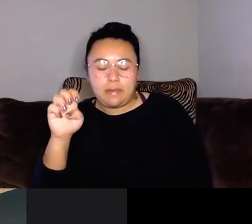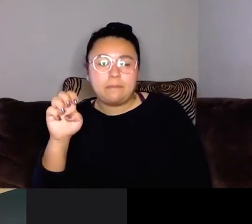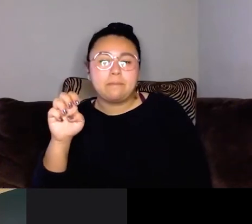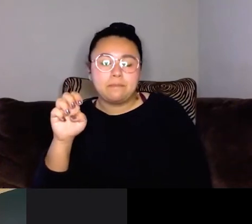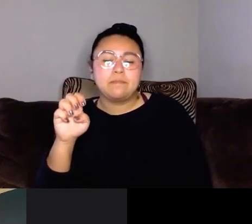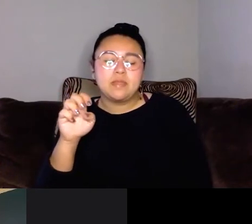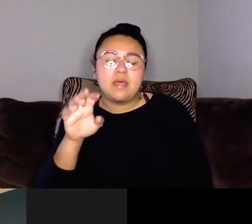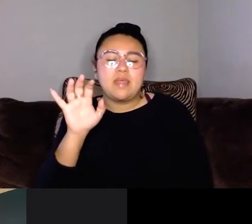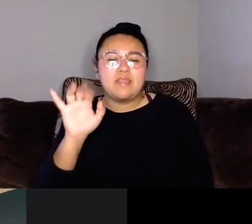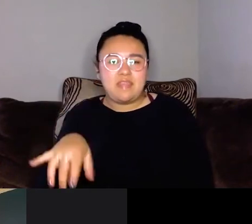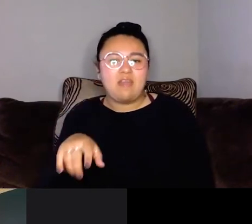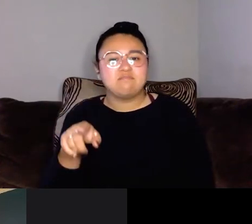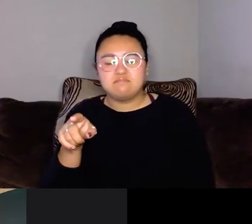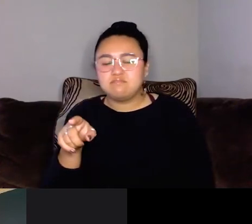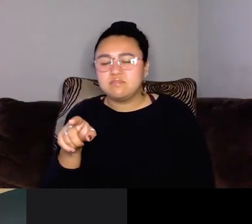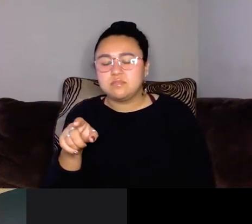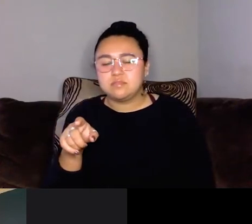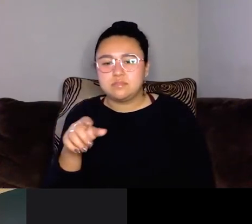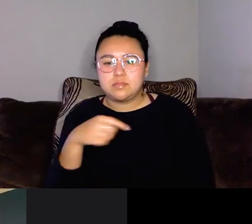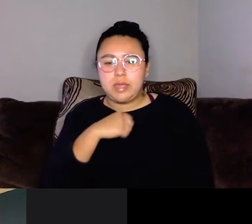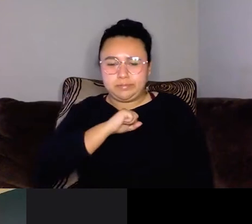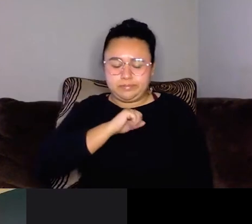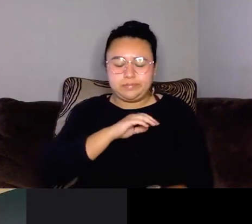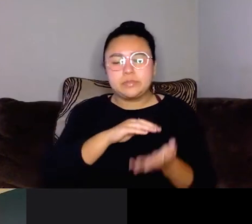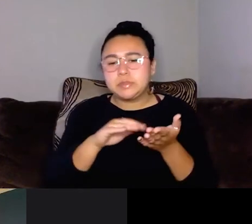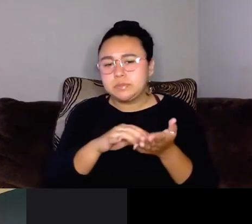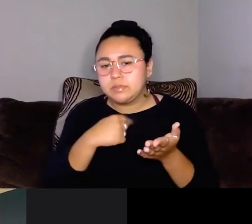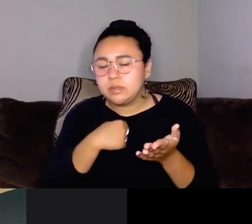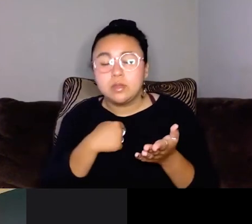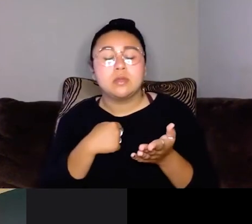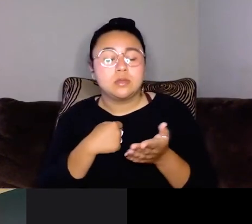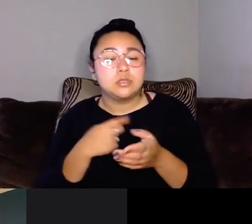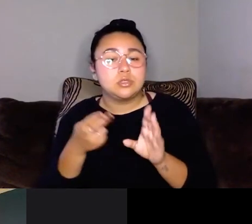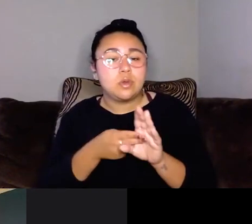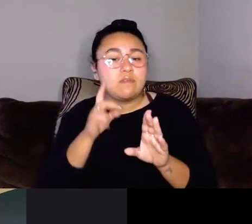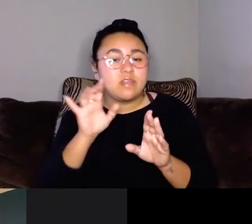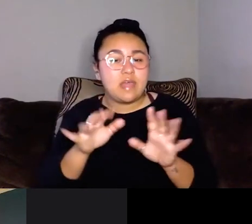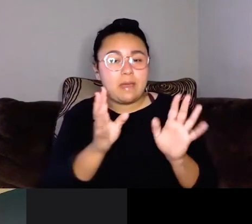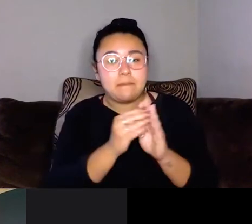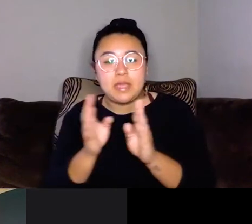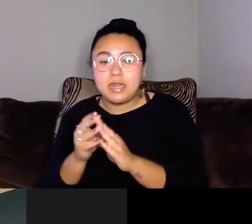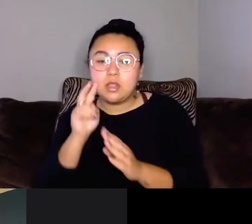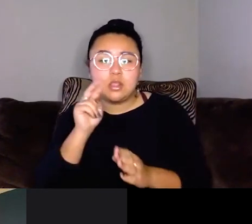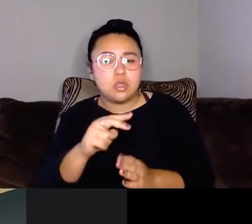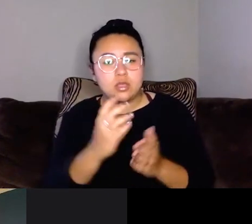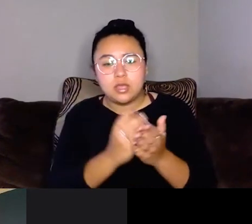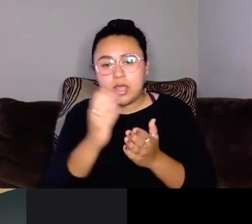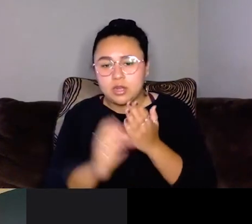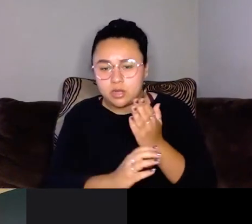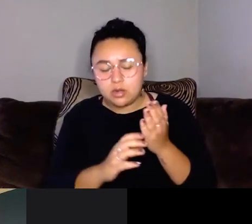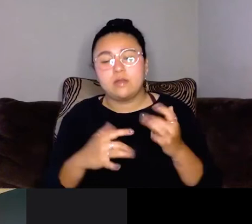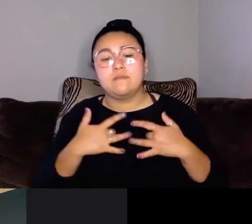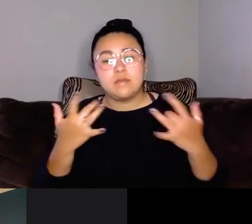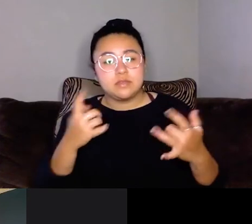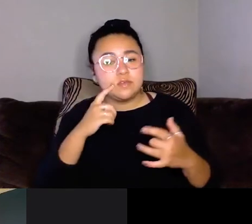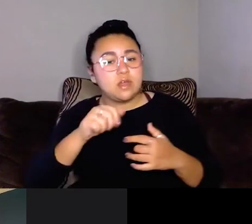pardon me, please join us for those webinars and check the calendar of events for additional webinars that are coming